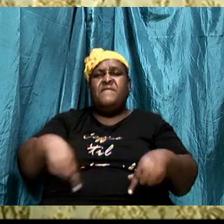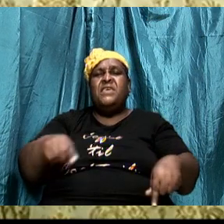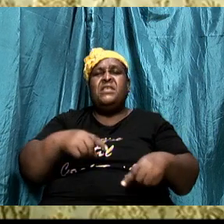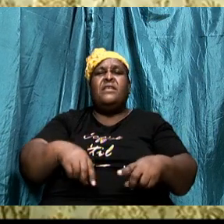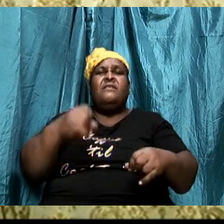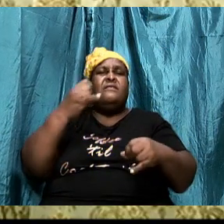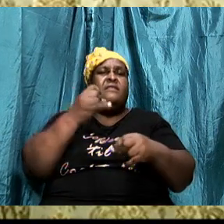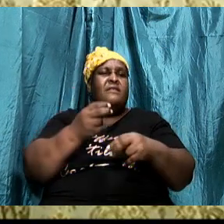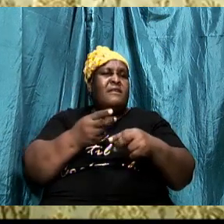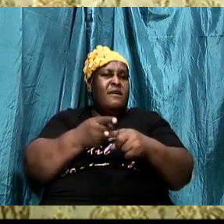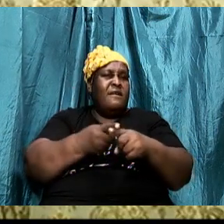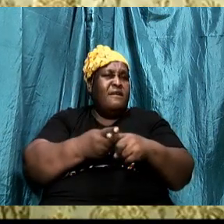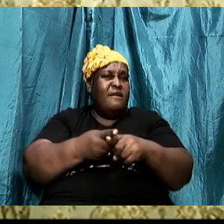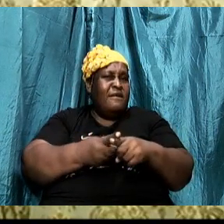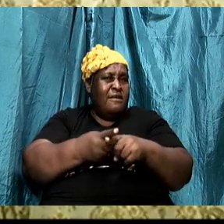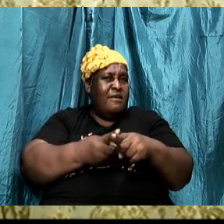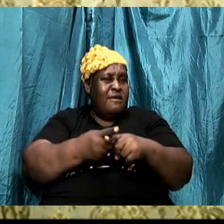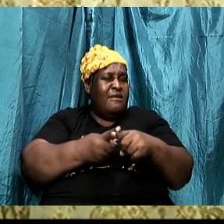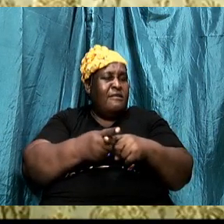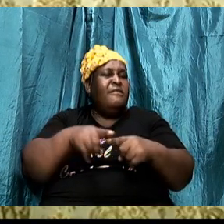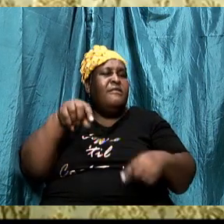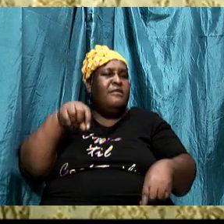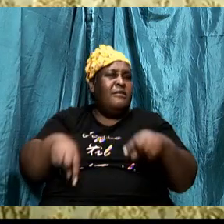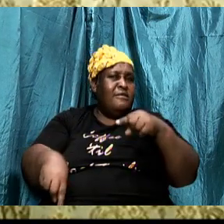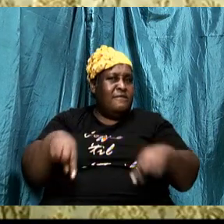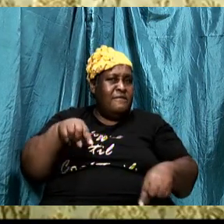tread on heights.